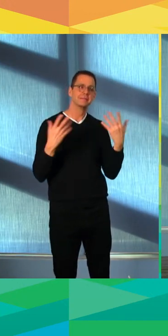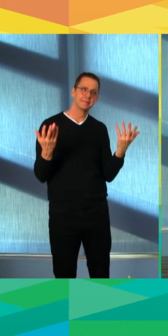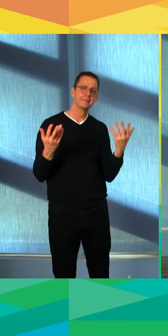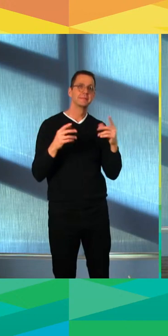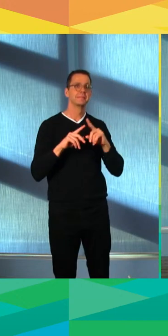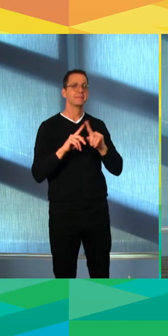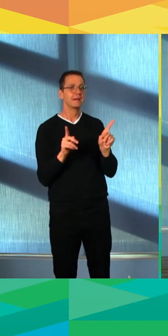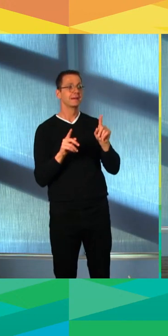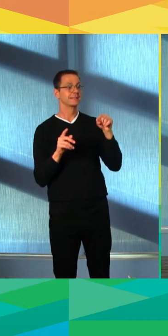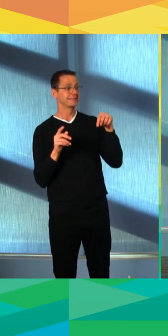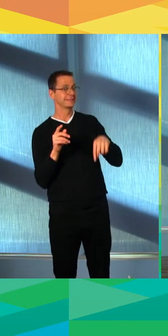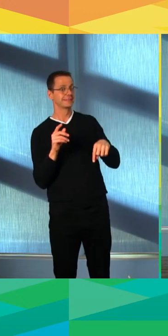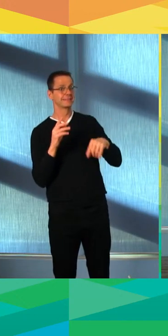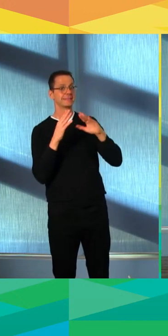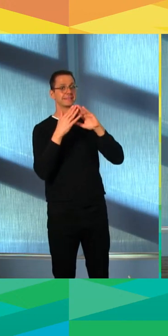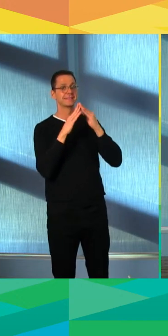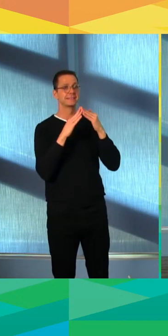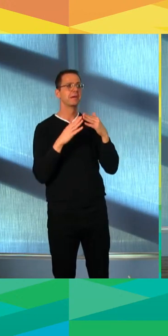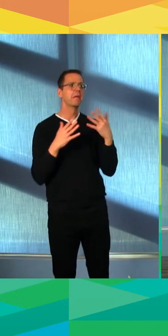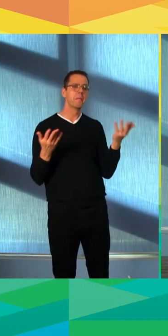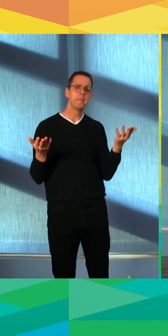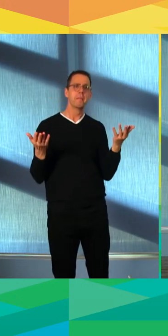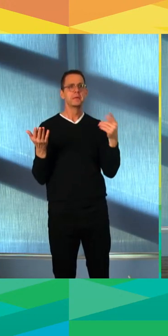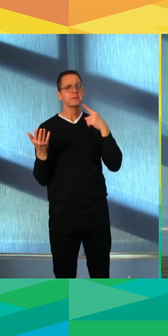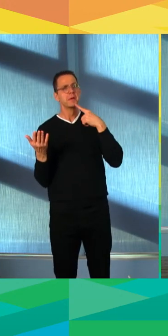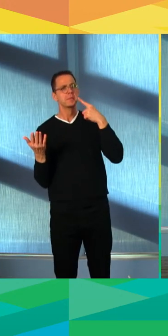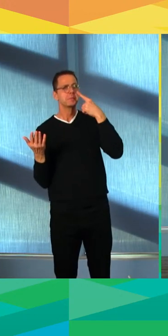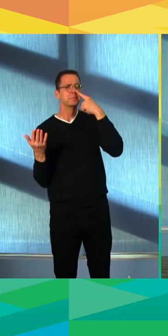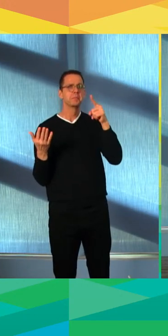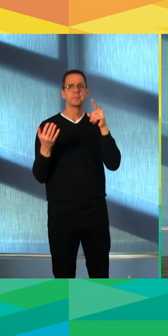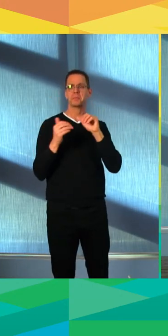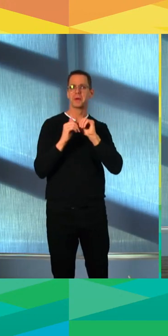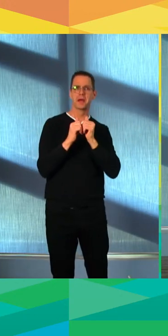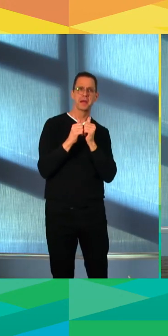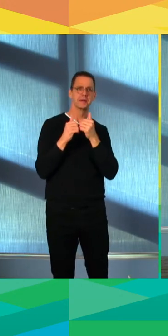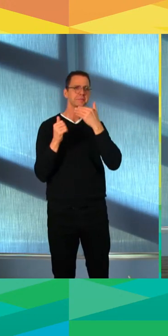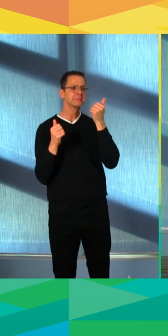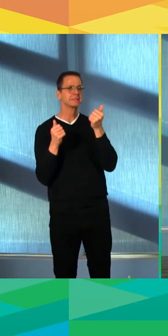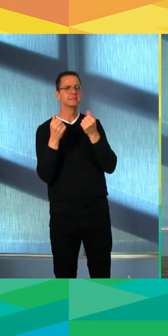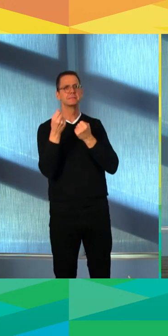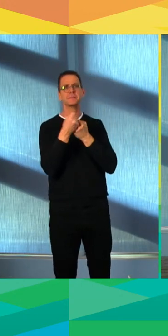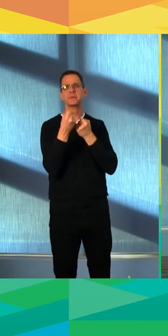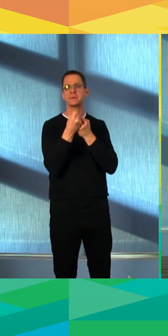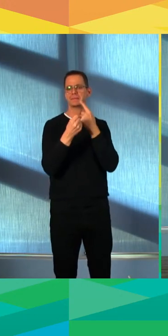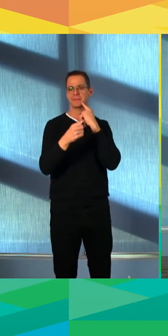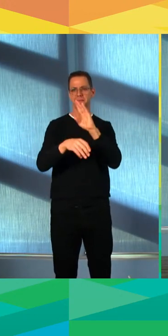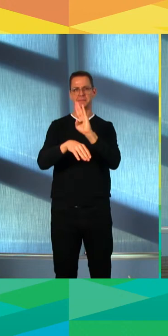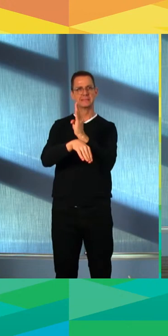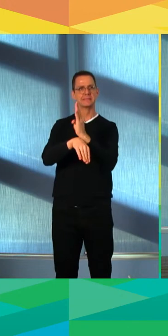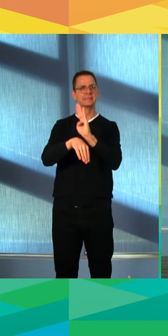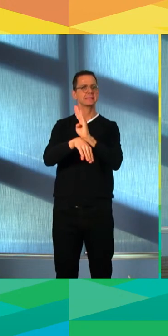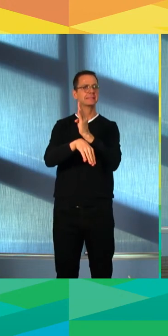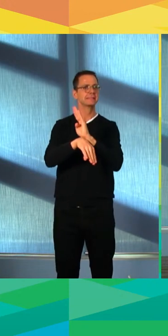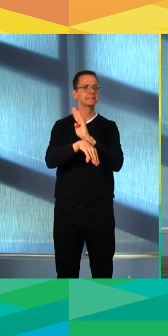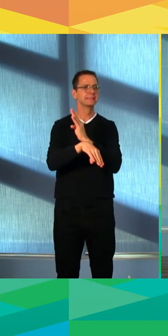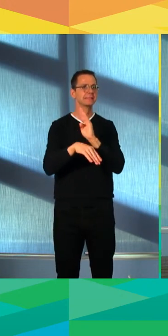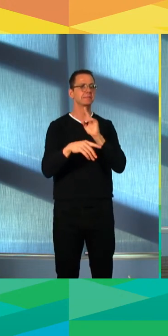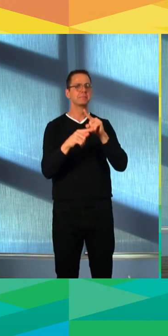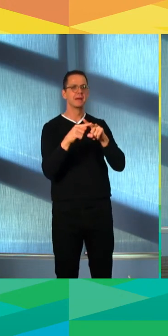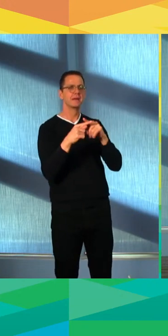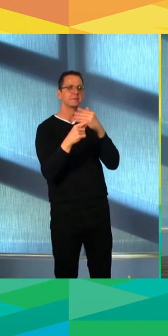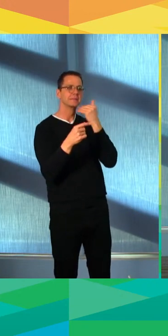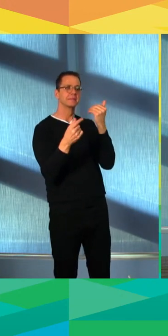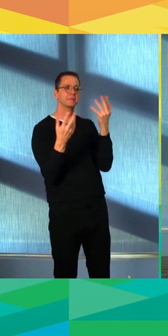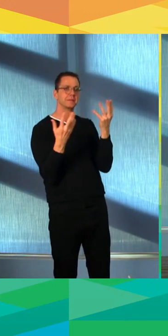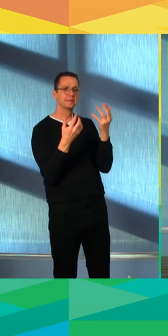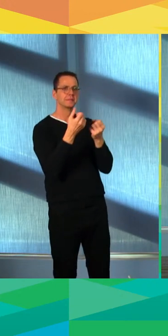to support convening and support business that had already started to shift prior to COVID. Now,